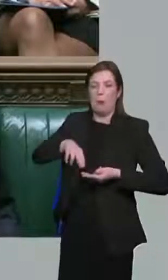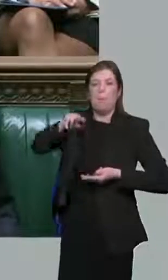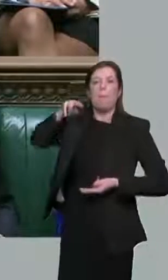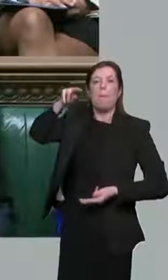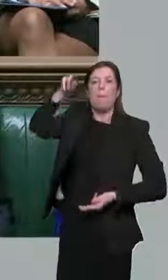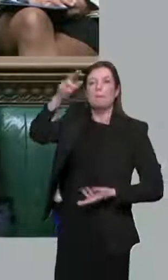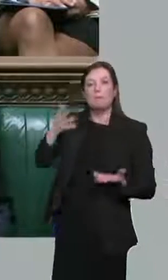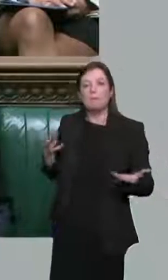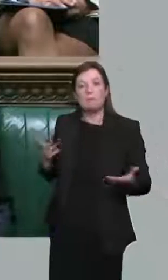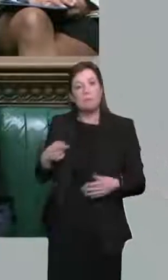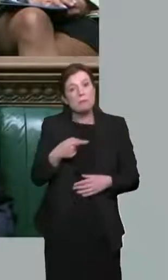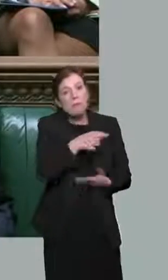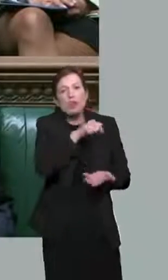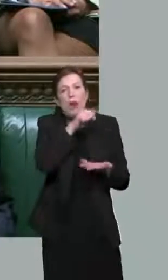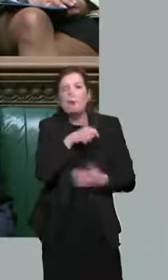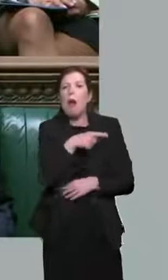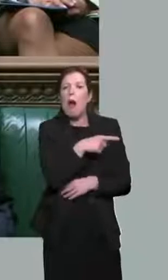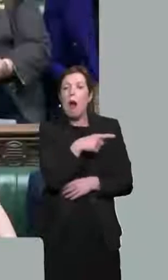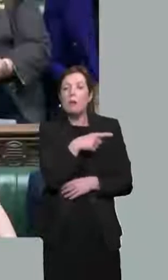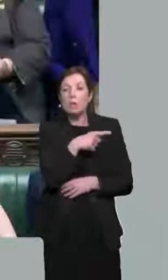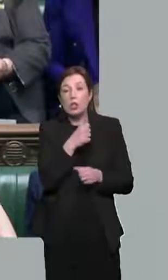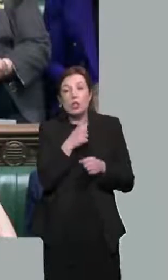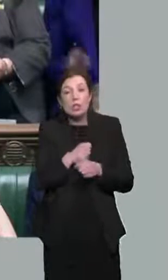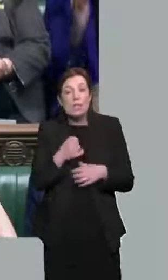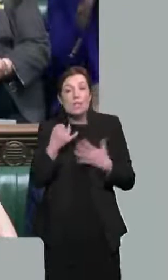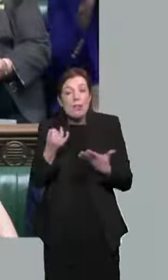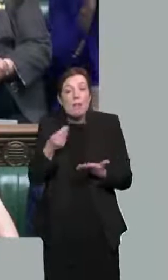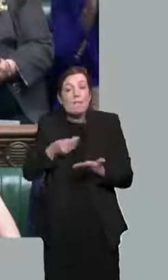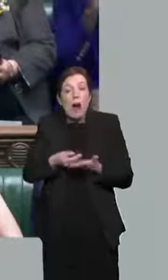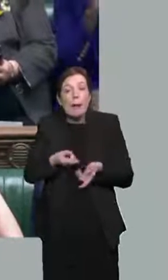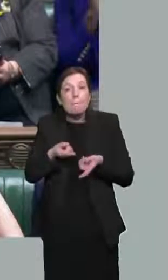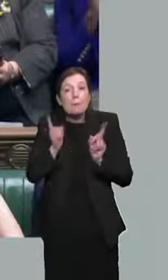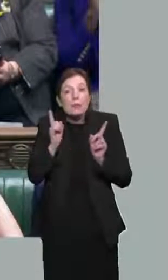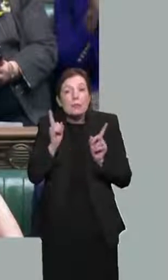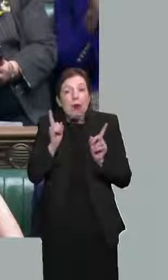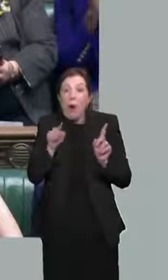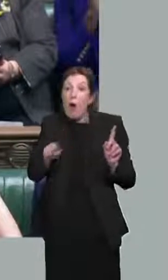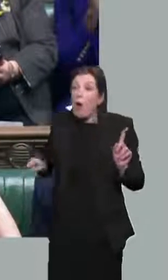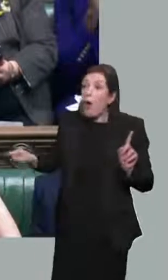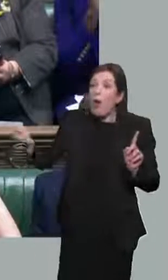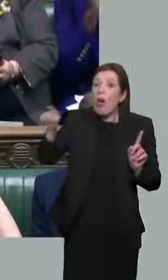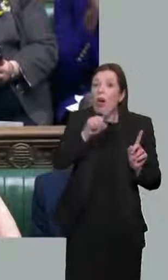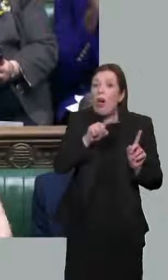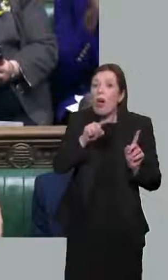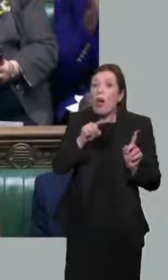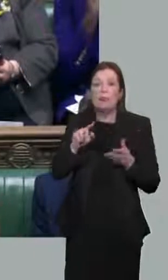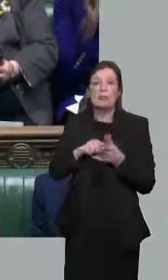fact, this Chancellor was the only G7 Finance Minister to raise taxes on working people during this